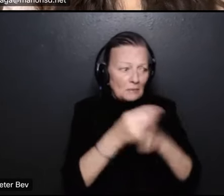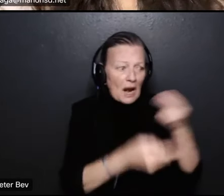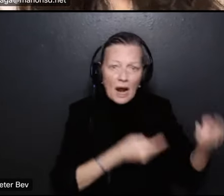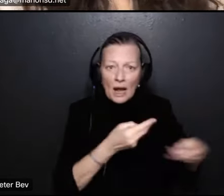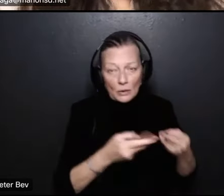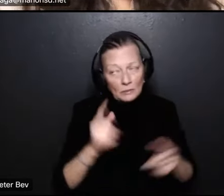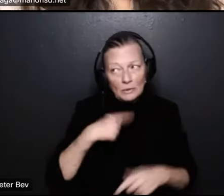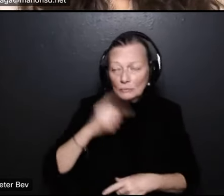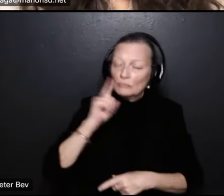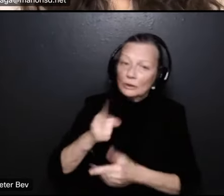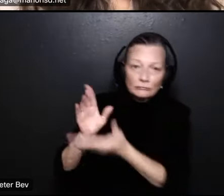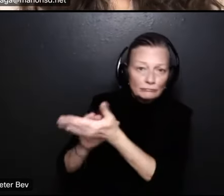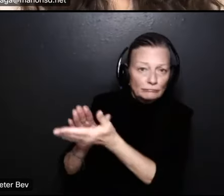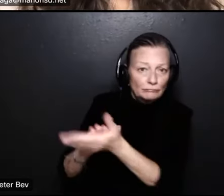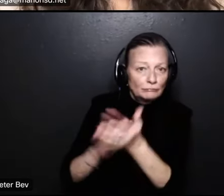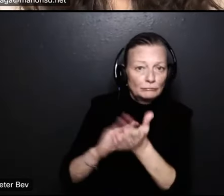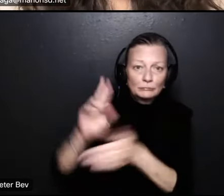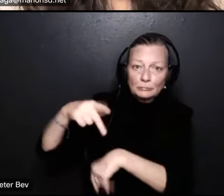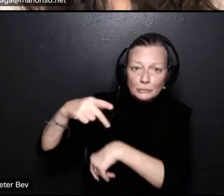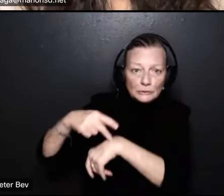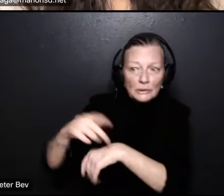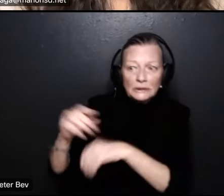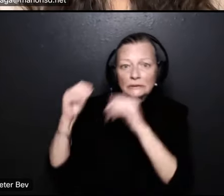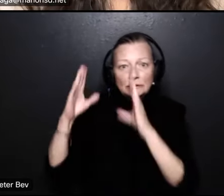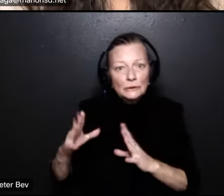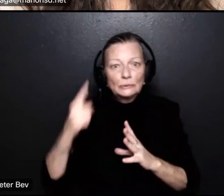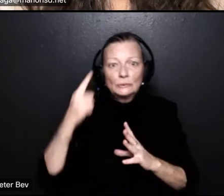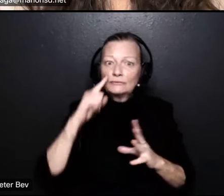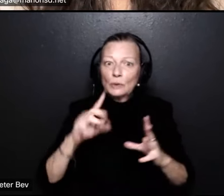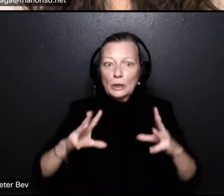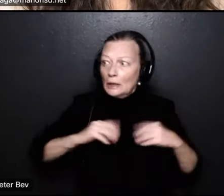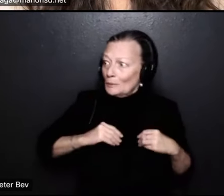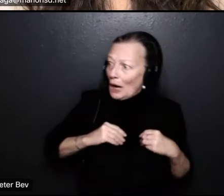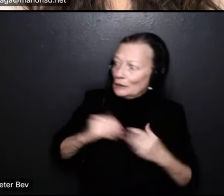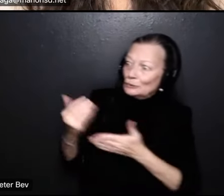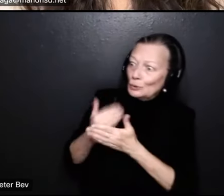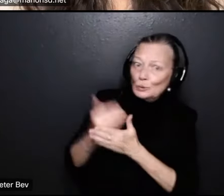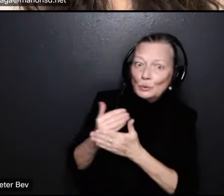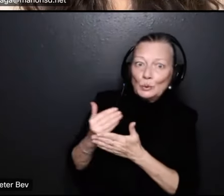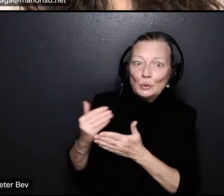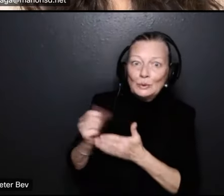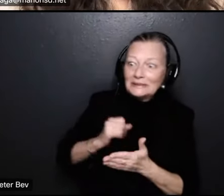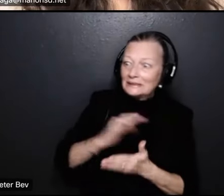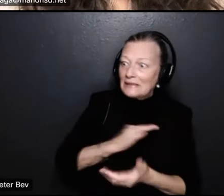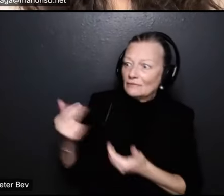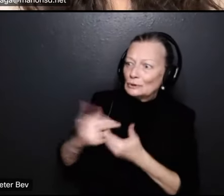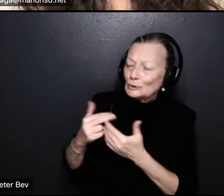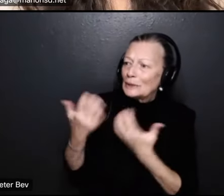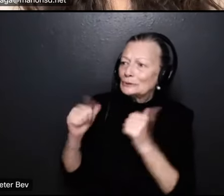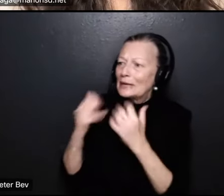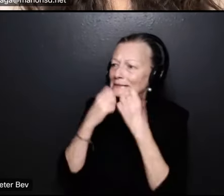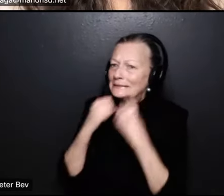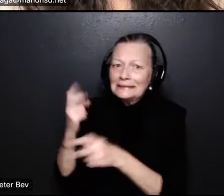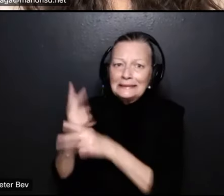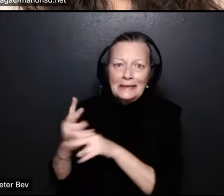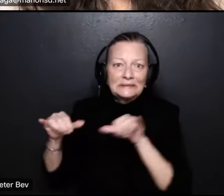and to the teachers who are really embracing their new colleagues and wanting them to stay within the district i can't